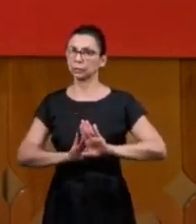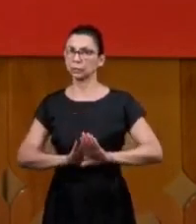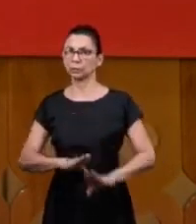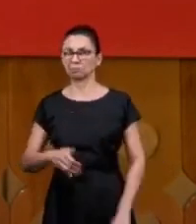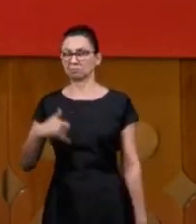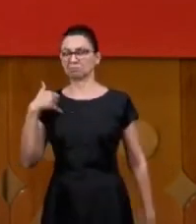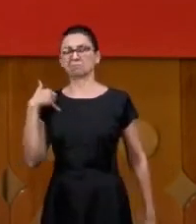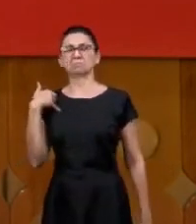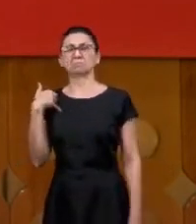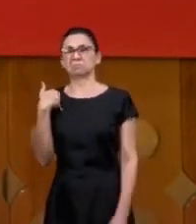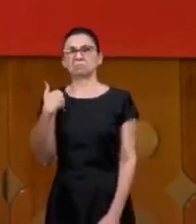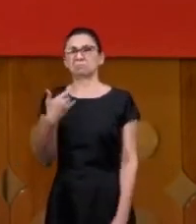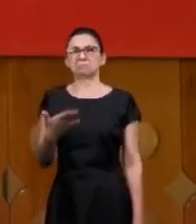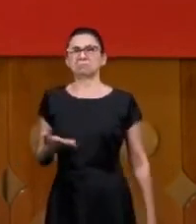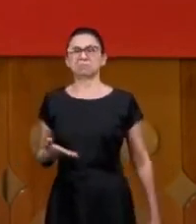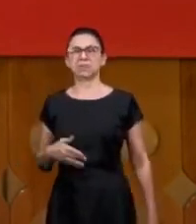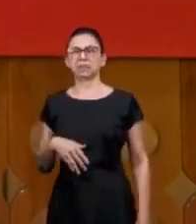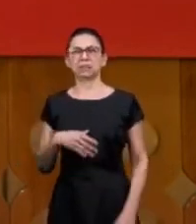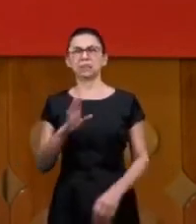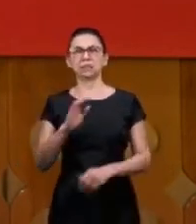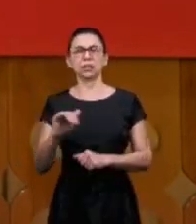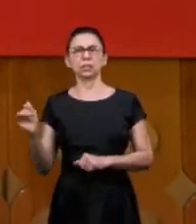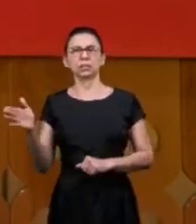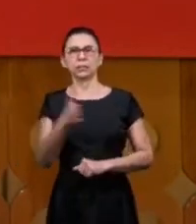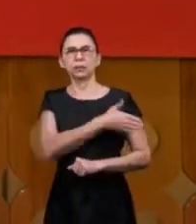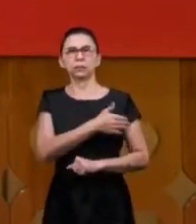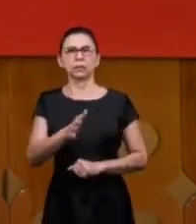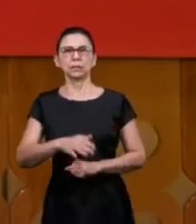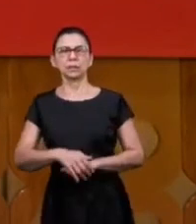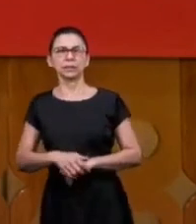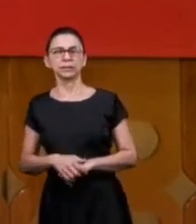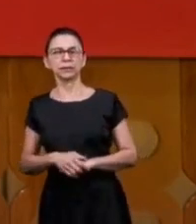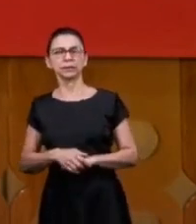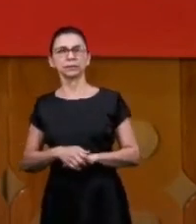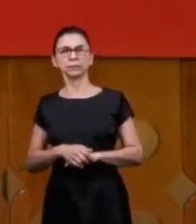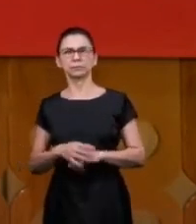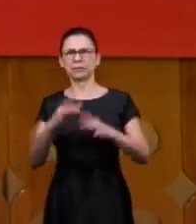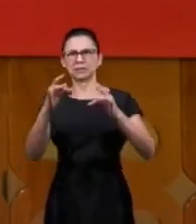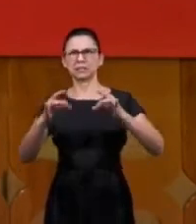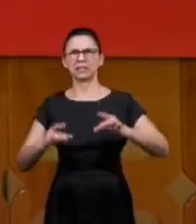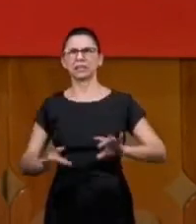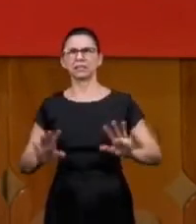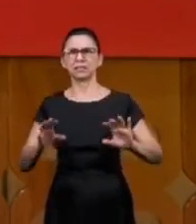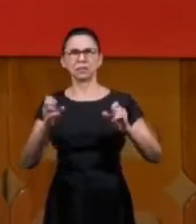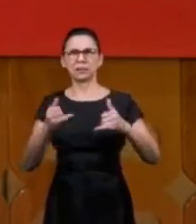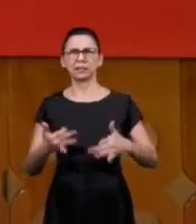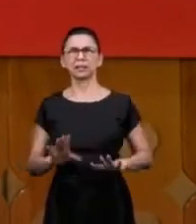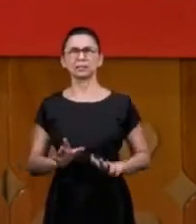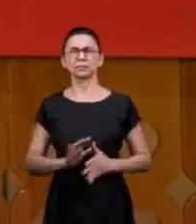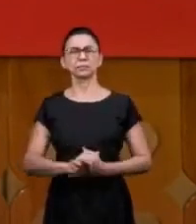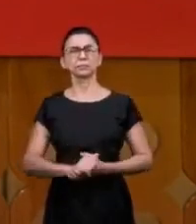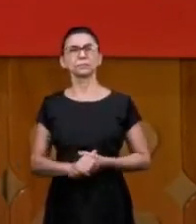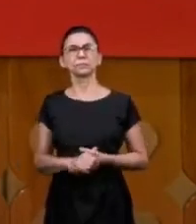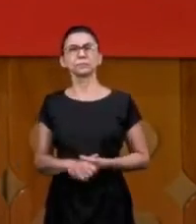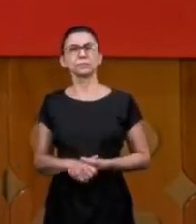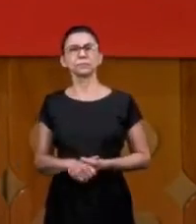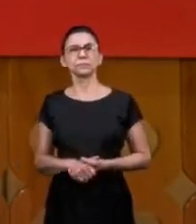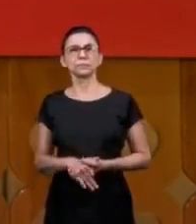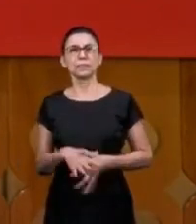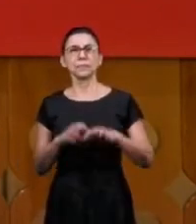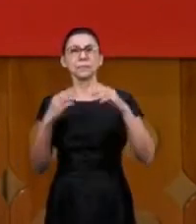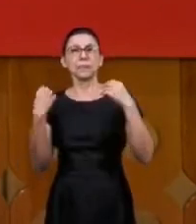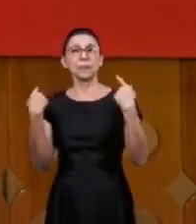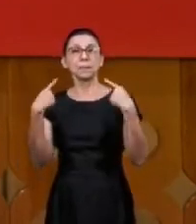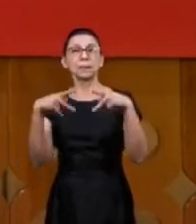don't be too proud I'm not going to enter into details he didn't have zeal without zeal of the doctrine he was a preacher of